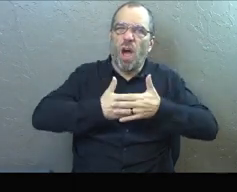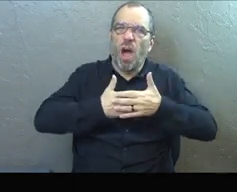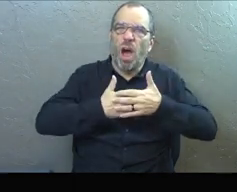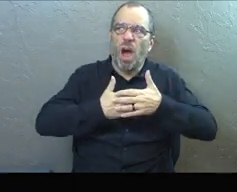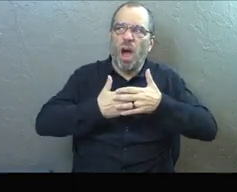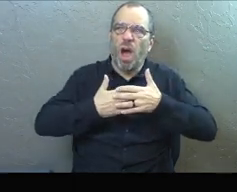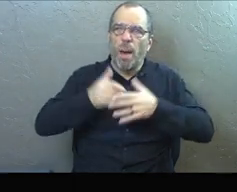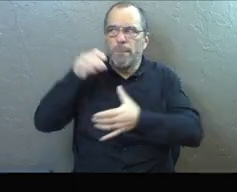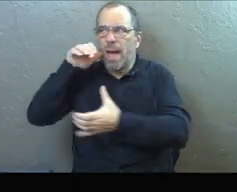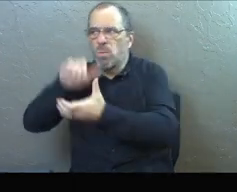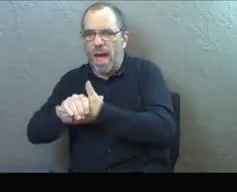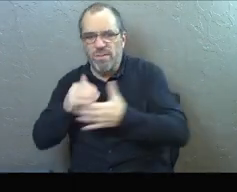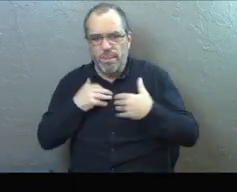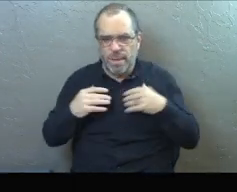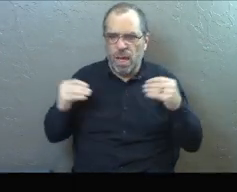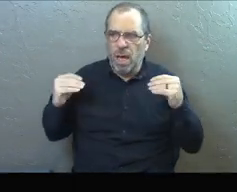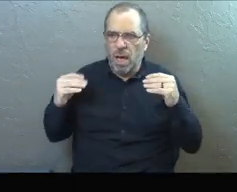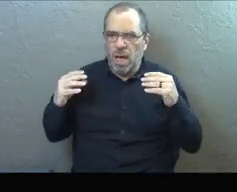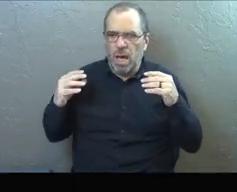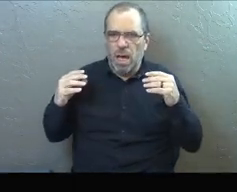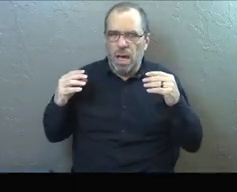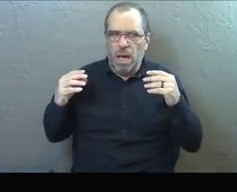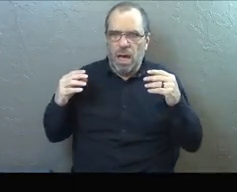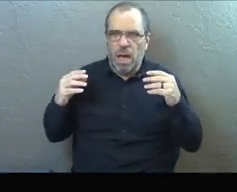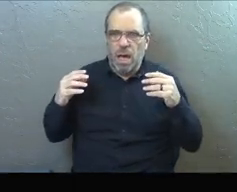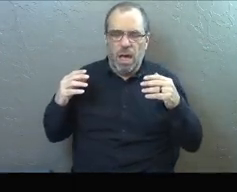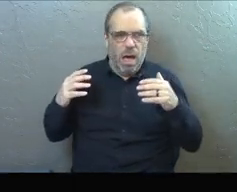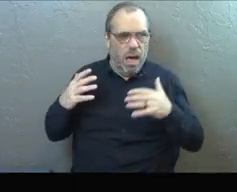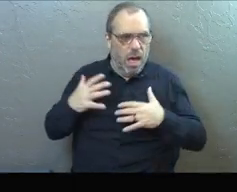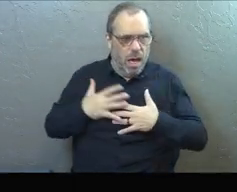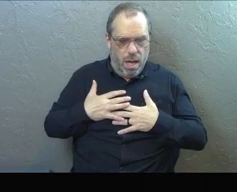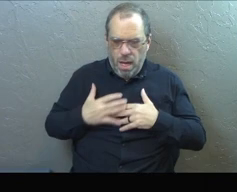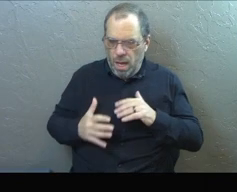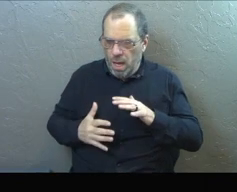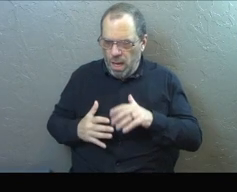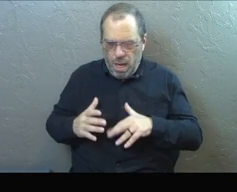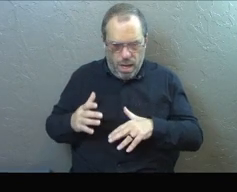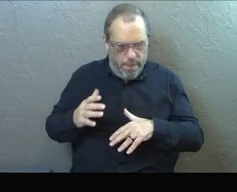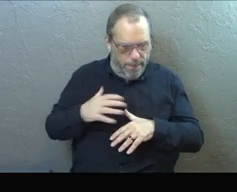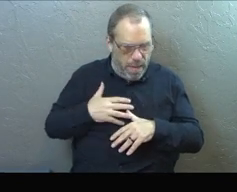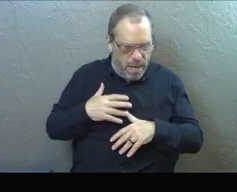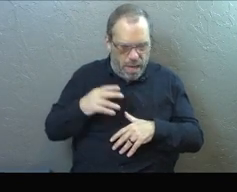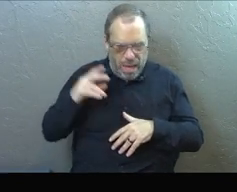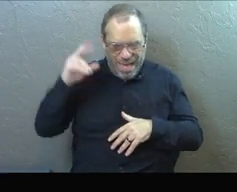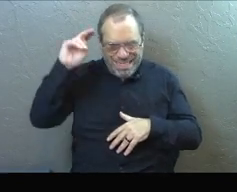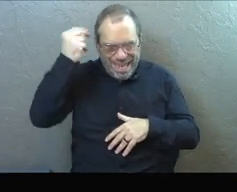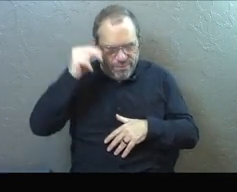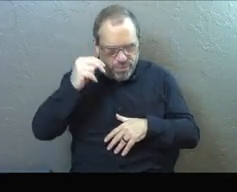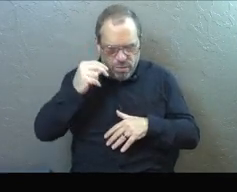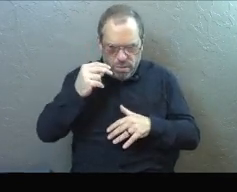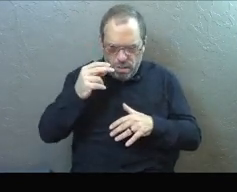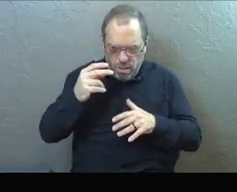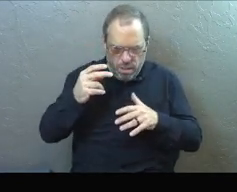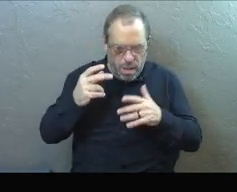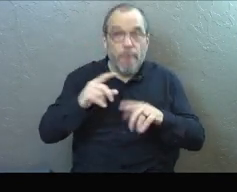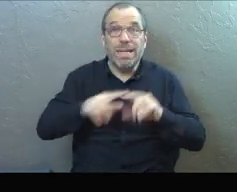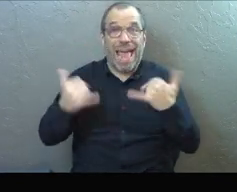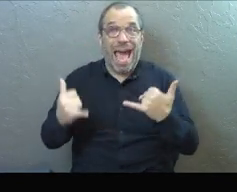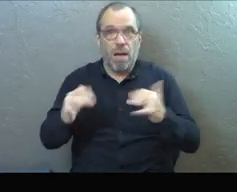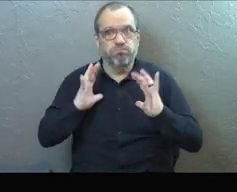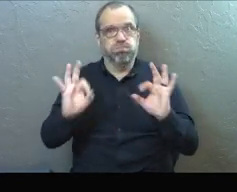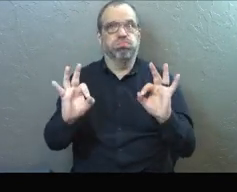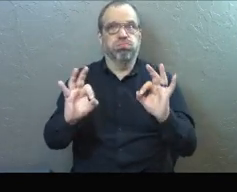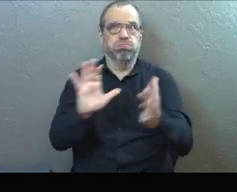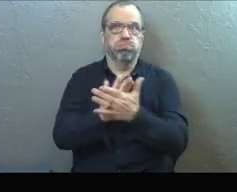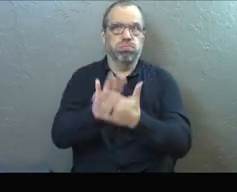speak. It was just that moment where you're kind of faced with, my gosh, this is so much. This is so intense. And thank God he's fine